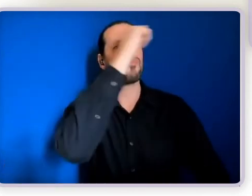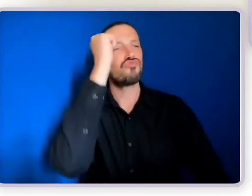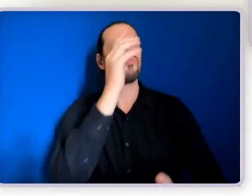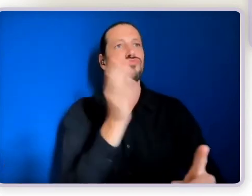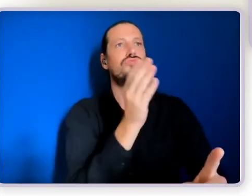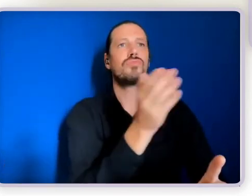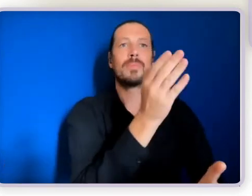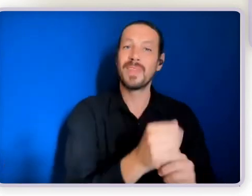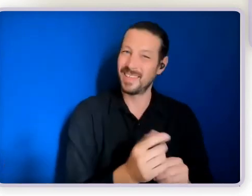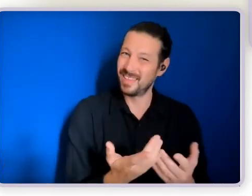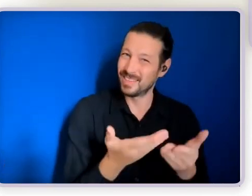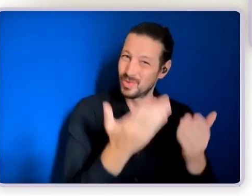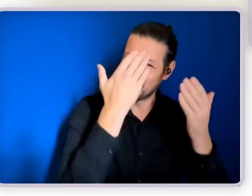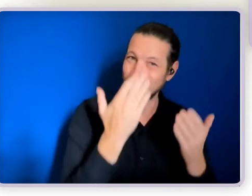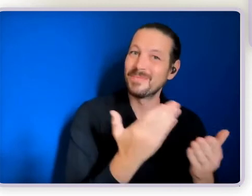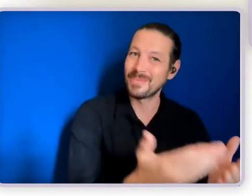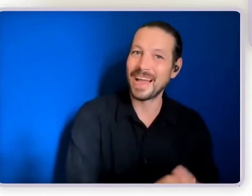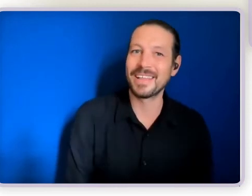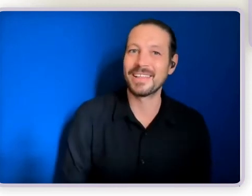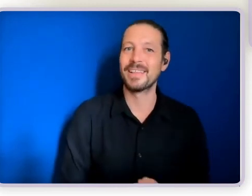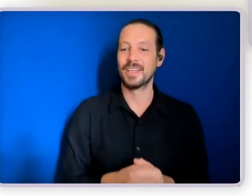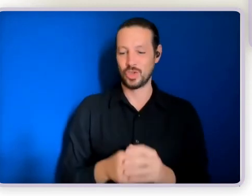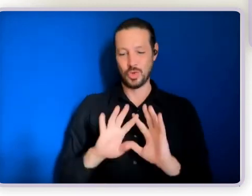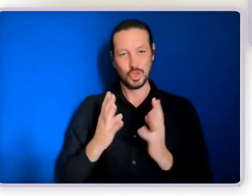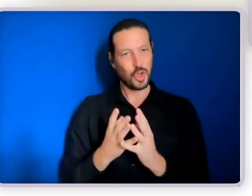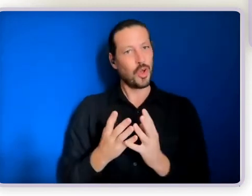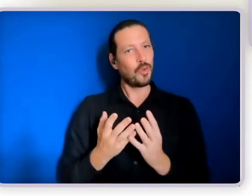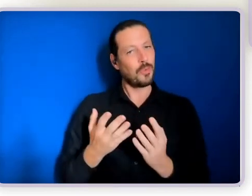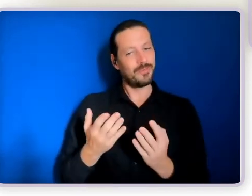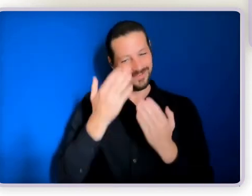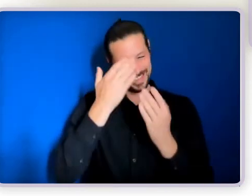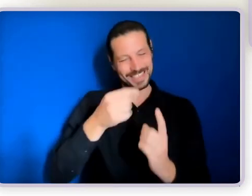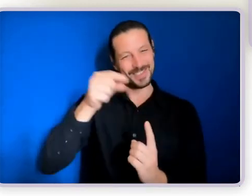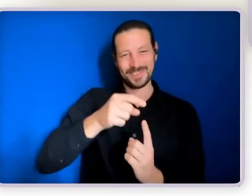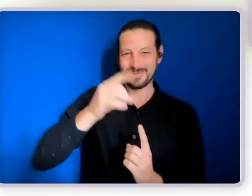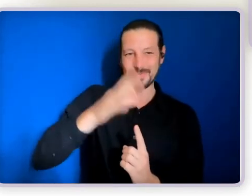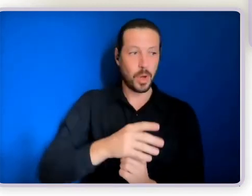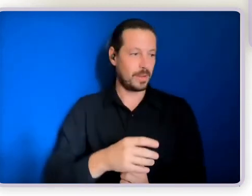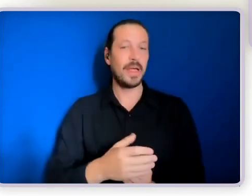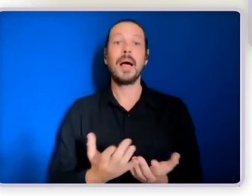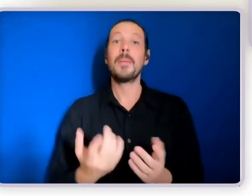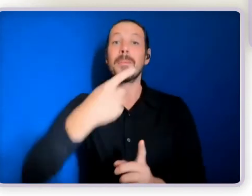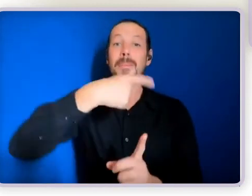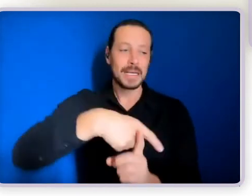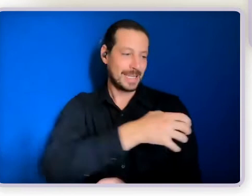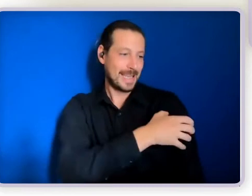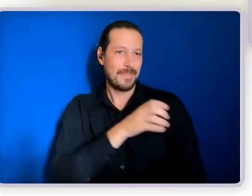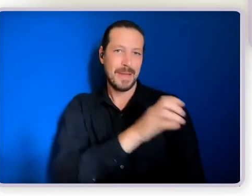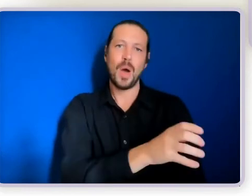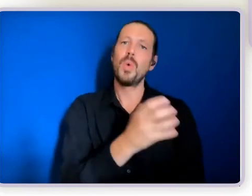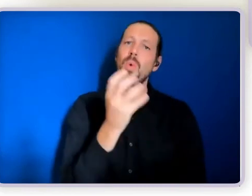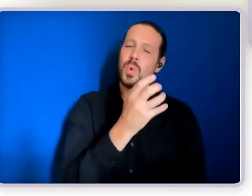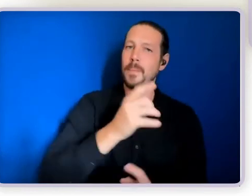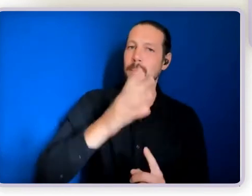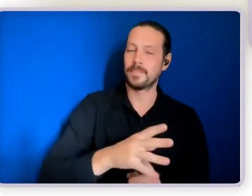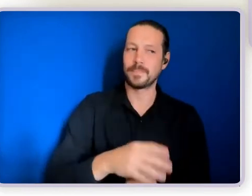respected that a circle should uphold and certainly empowering people that the individual has valued roles and